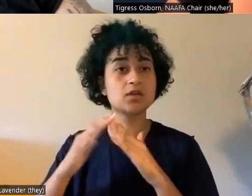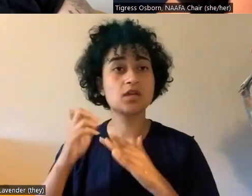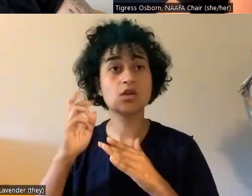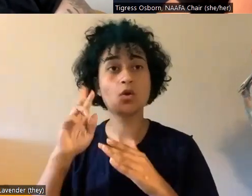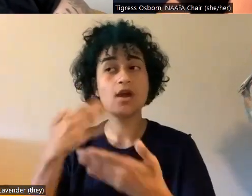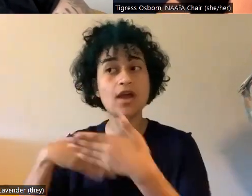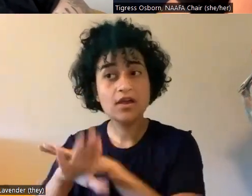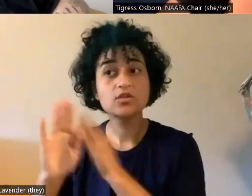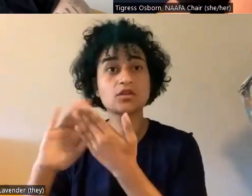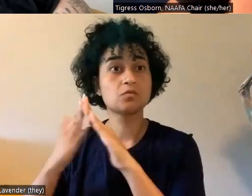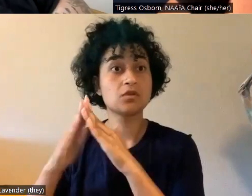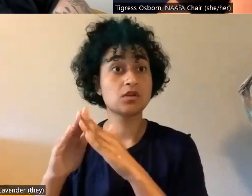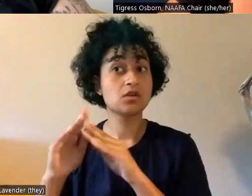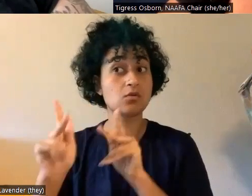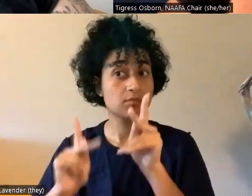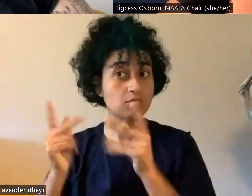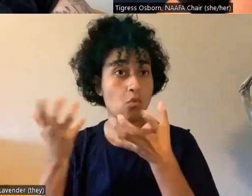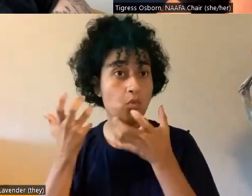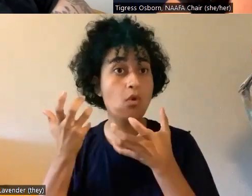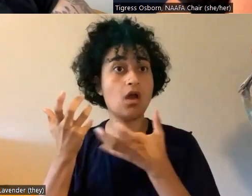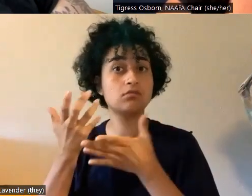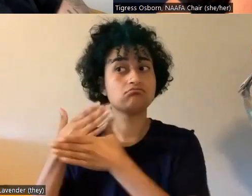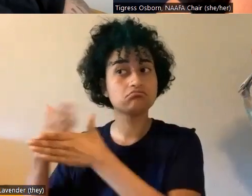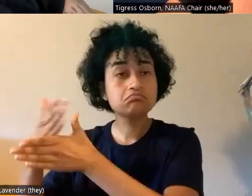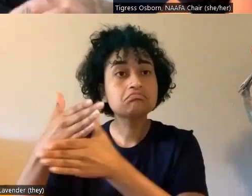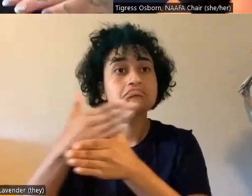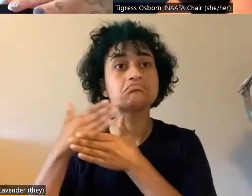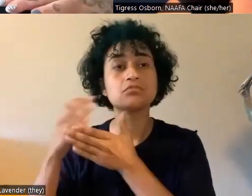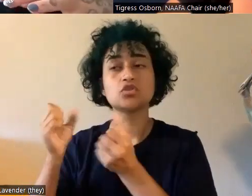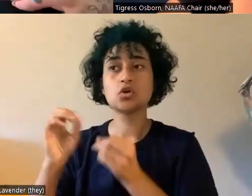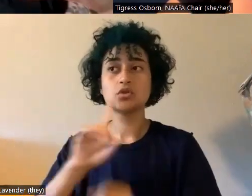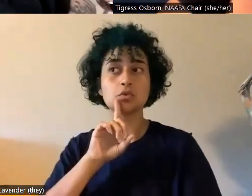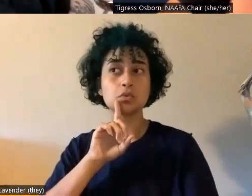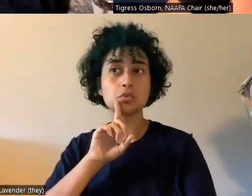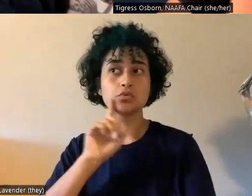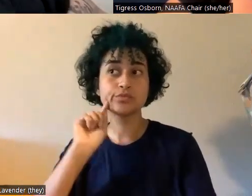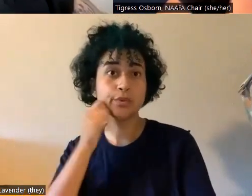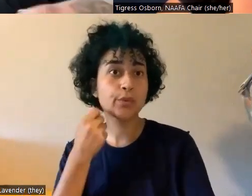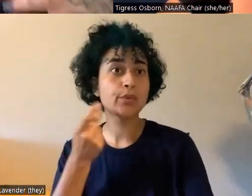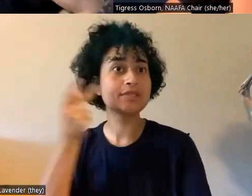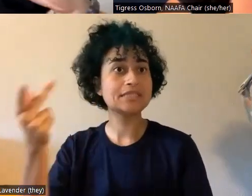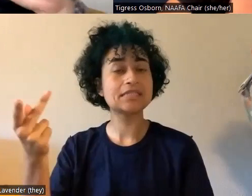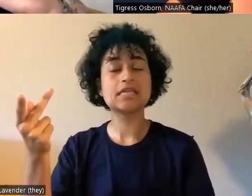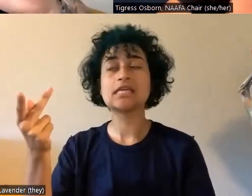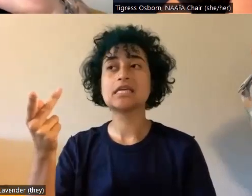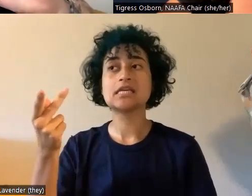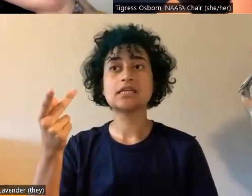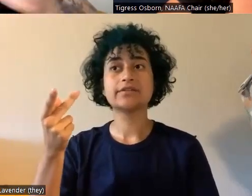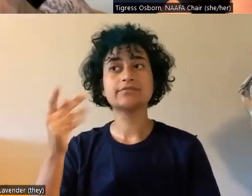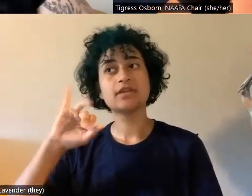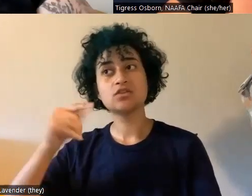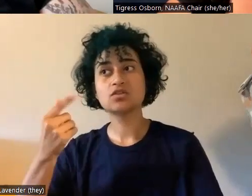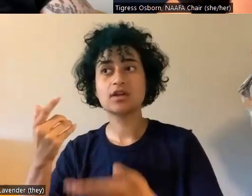people want to share. So it's been really cool to see the information gathering happens on Instagram. It happens on